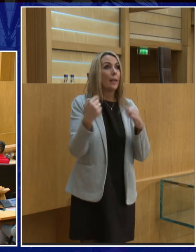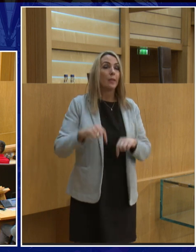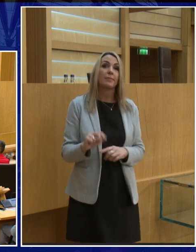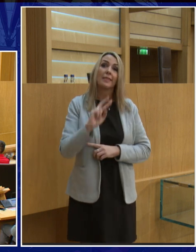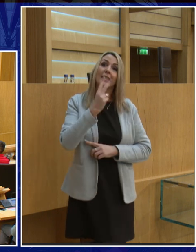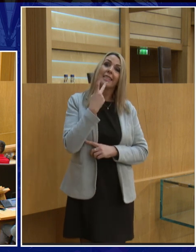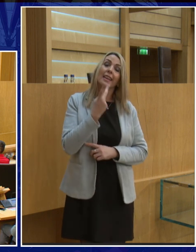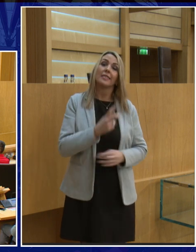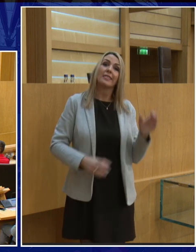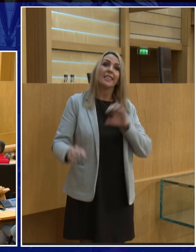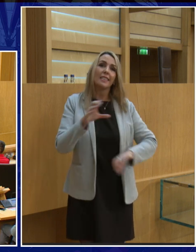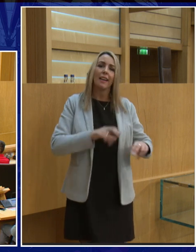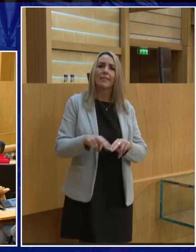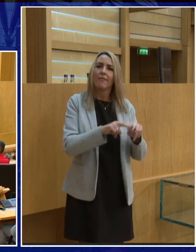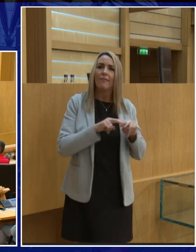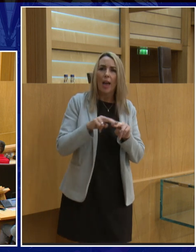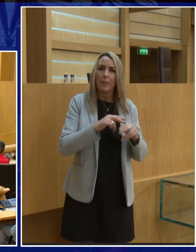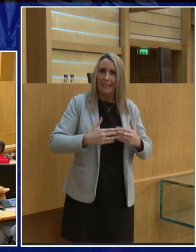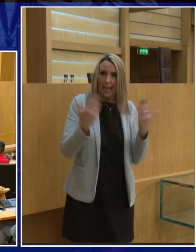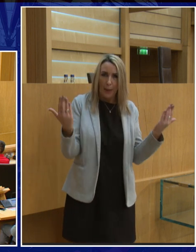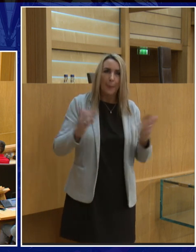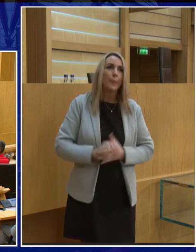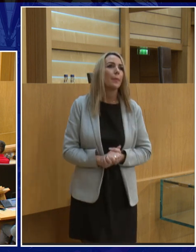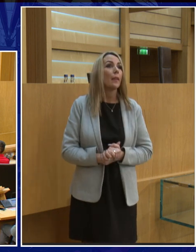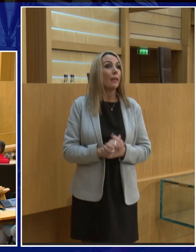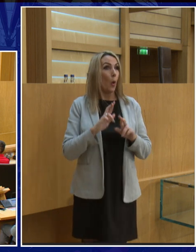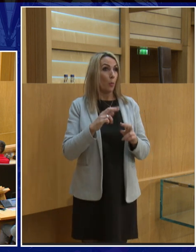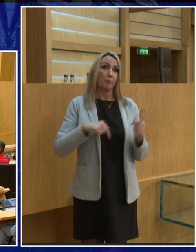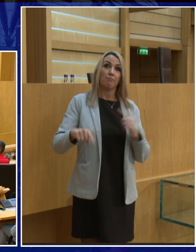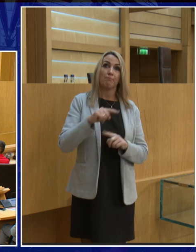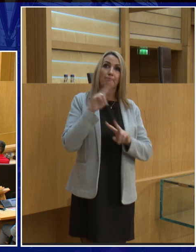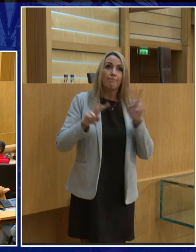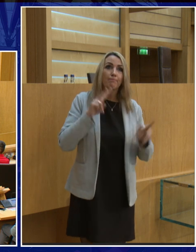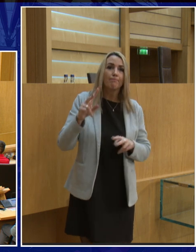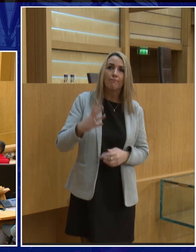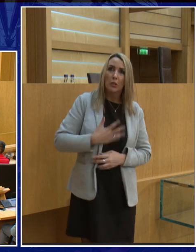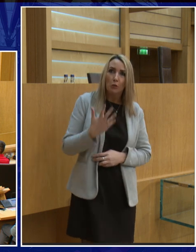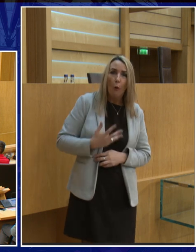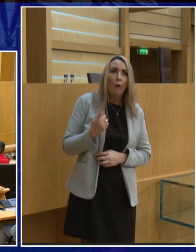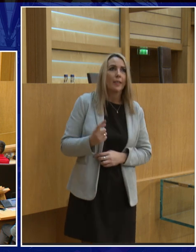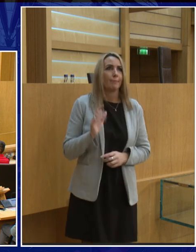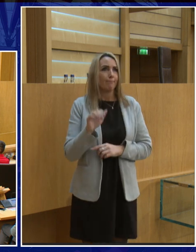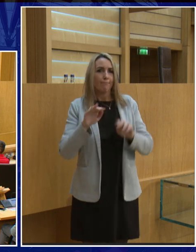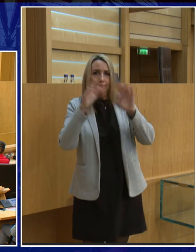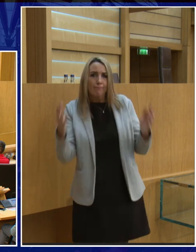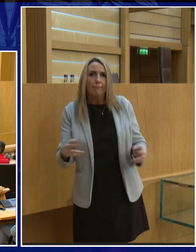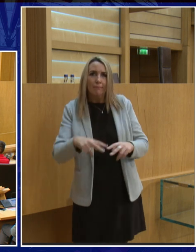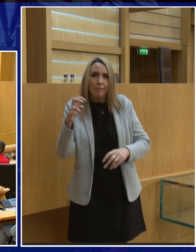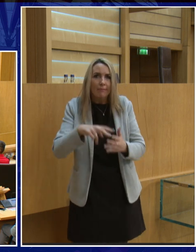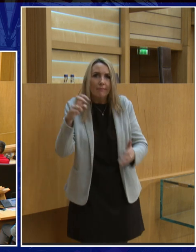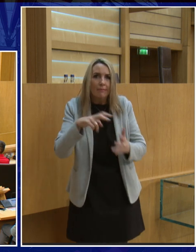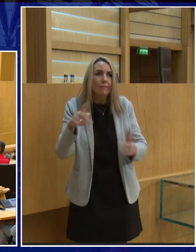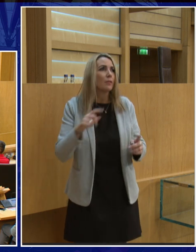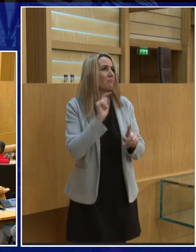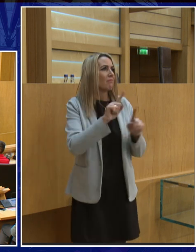second science-themed Family Day. I hope you've already been enjoying yourself at the Inflatable Planetarium or the Sci-Fi